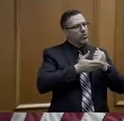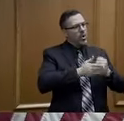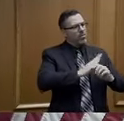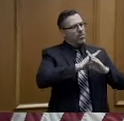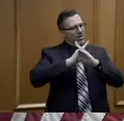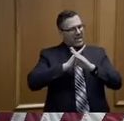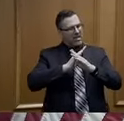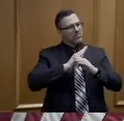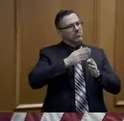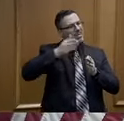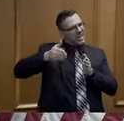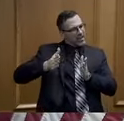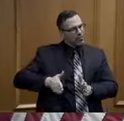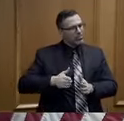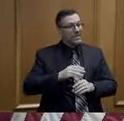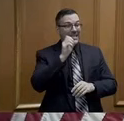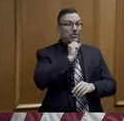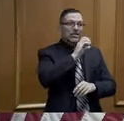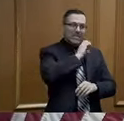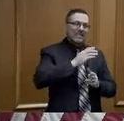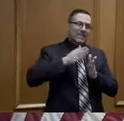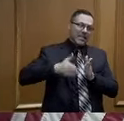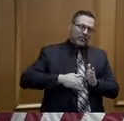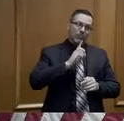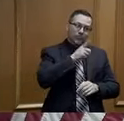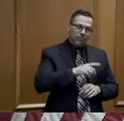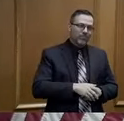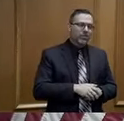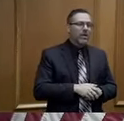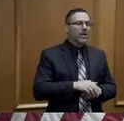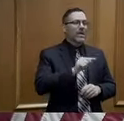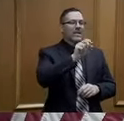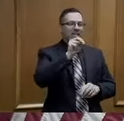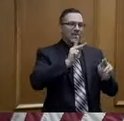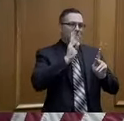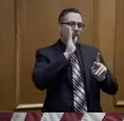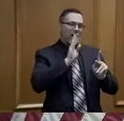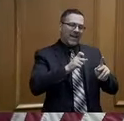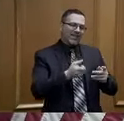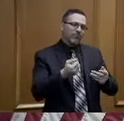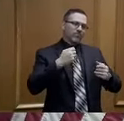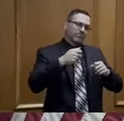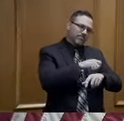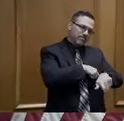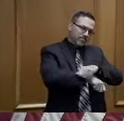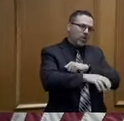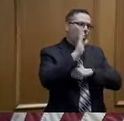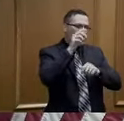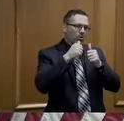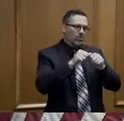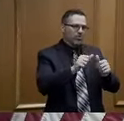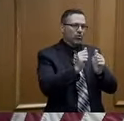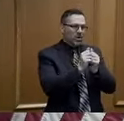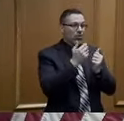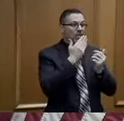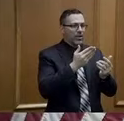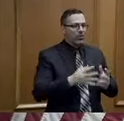neighbors. So do what Tennesseans do. Step up. We're going to get through this, and we'll get through it together. Thank you for being here. Step up.